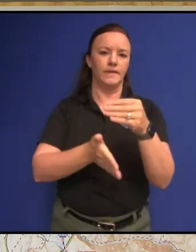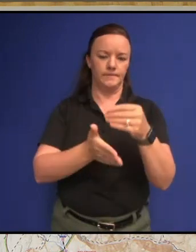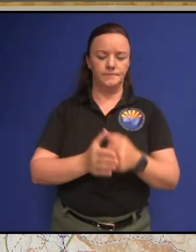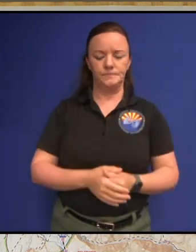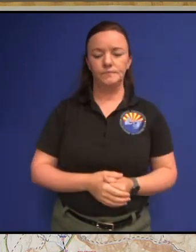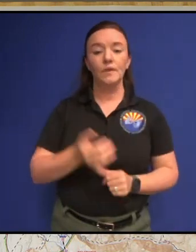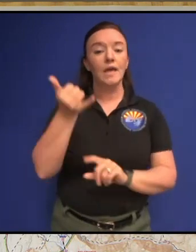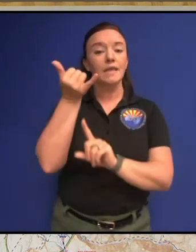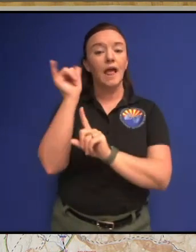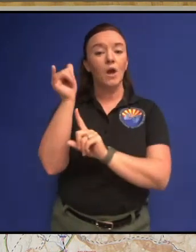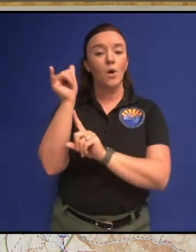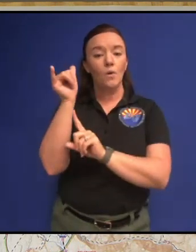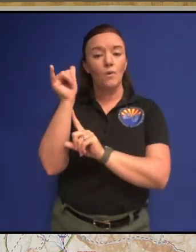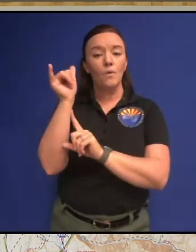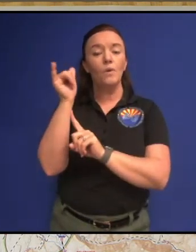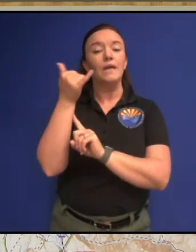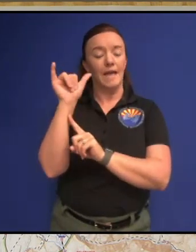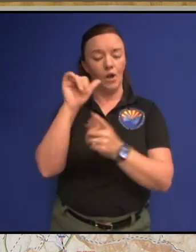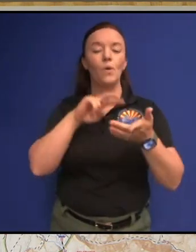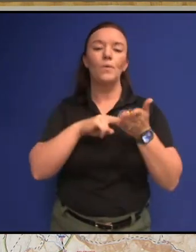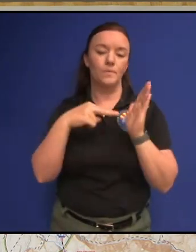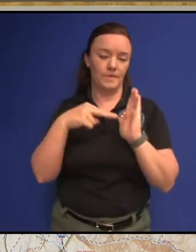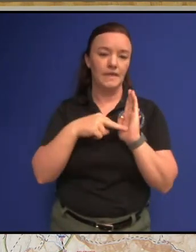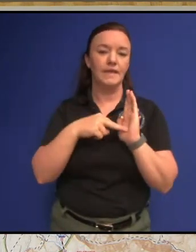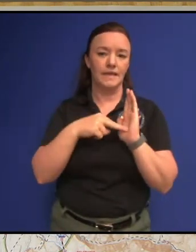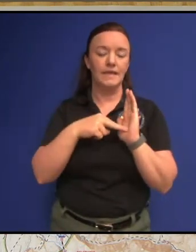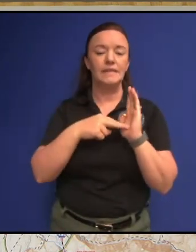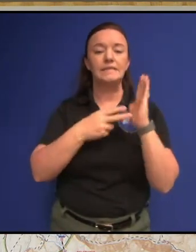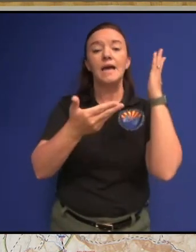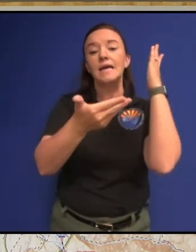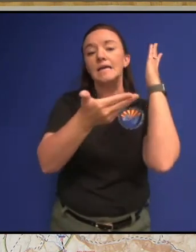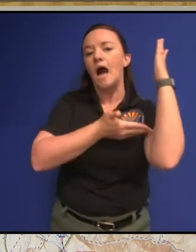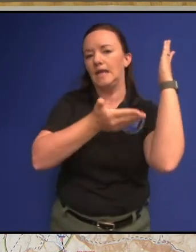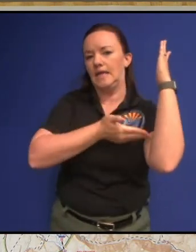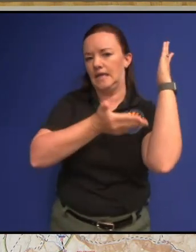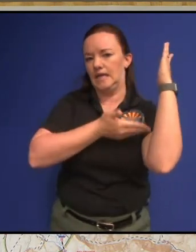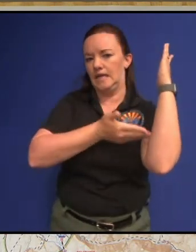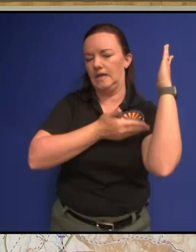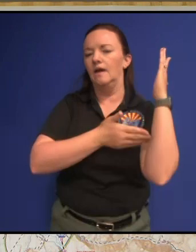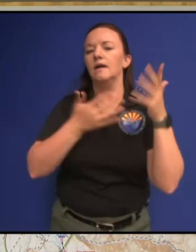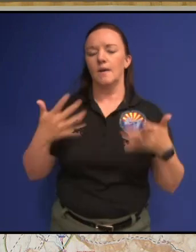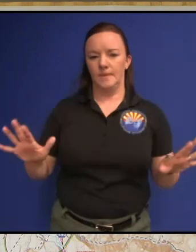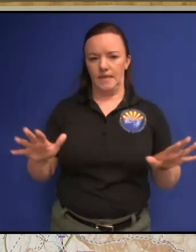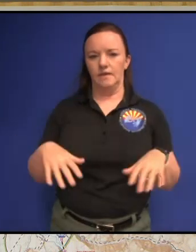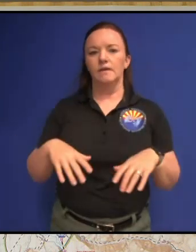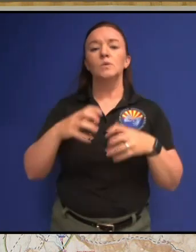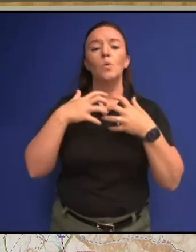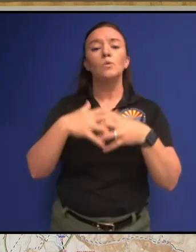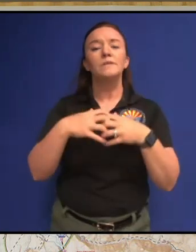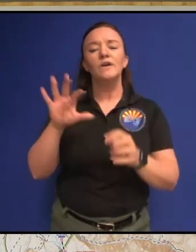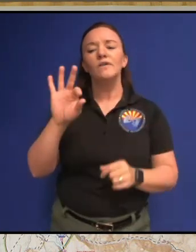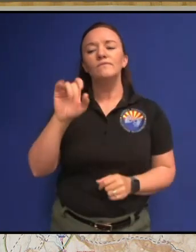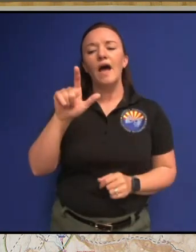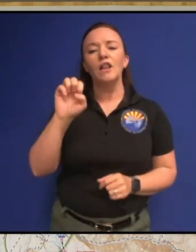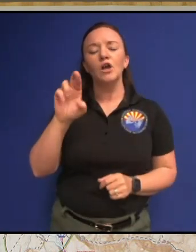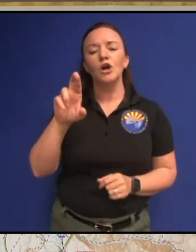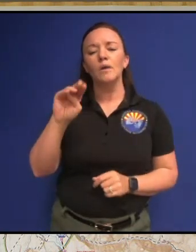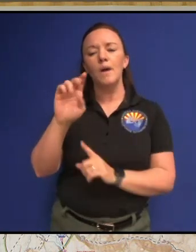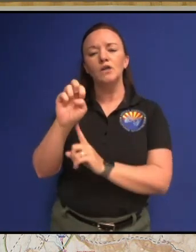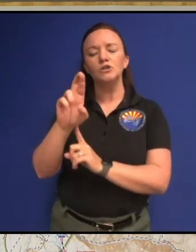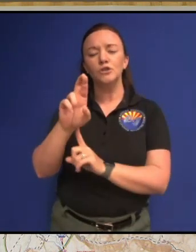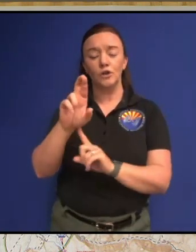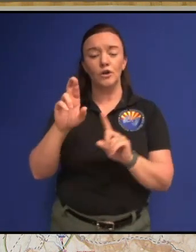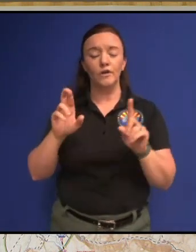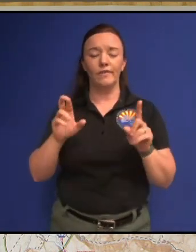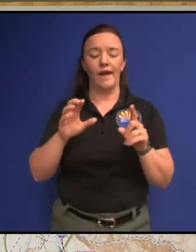yellow means cutting complete so the feller bunchers have come here to cut the logs and then when you see the